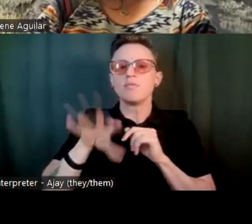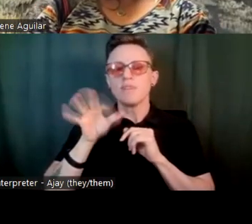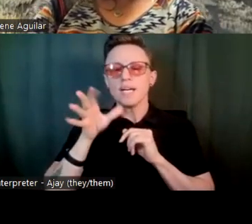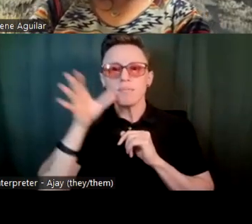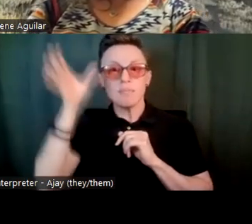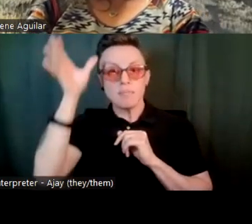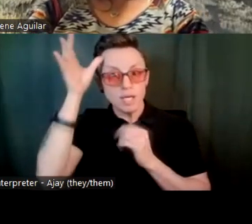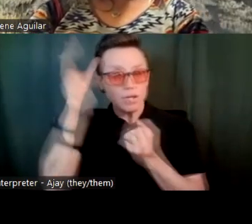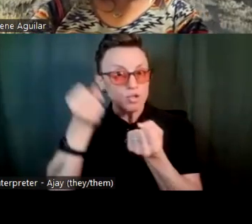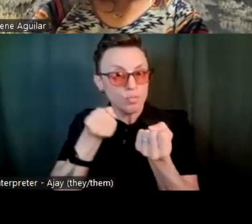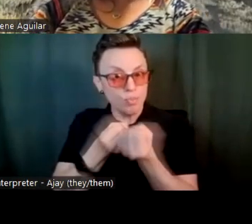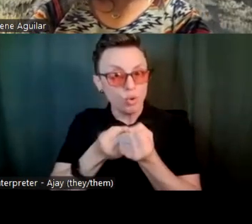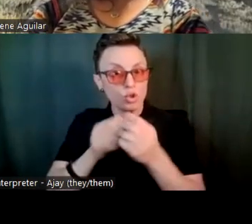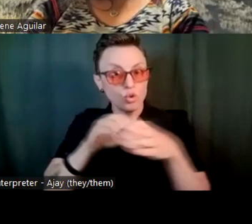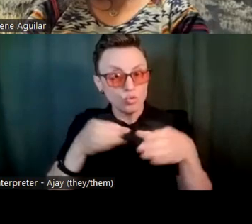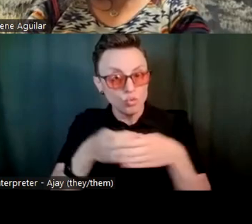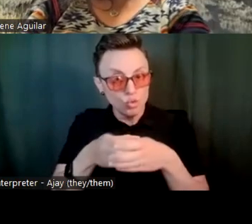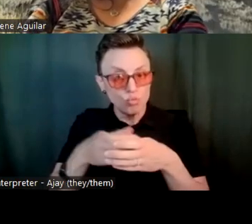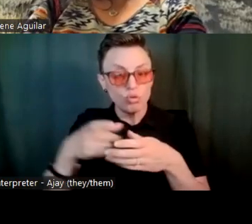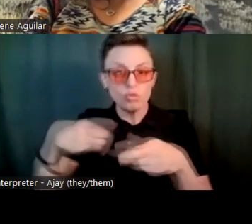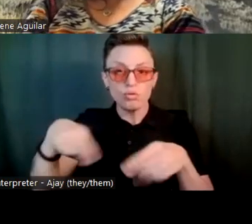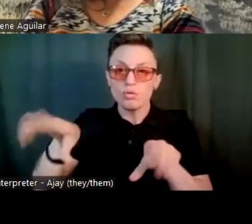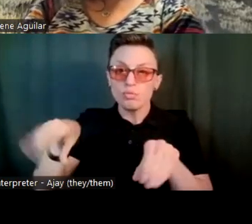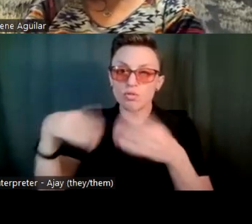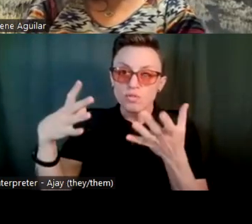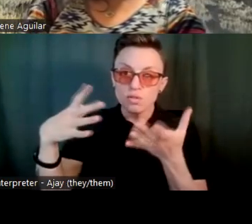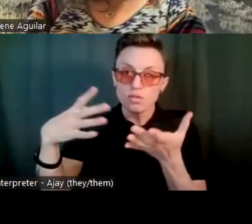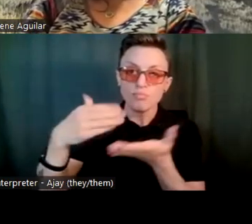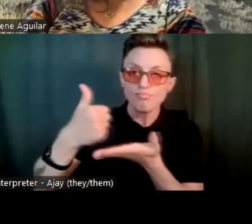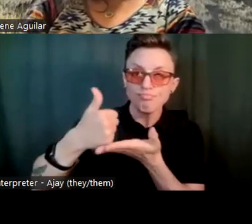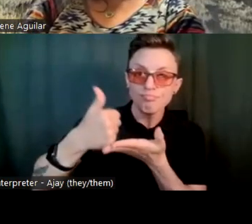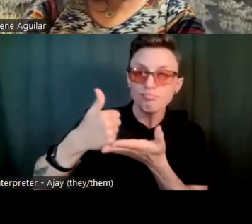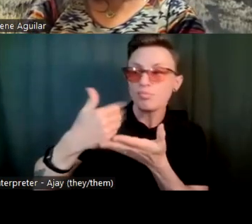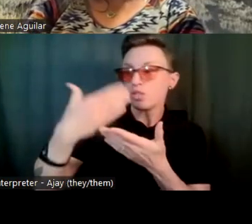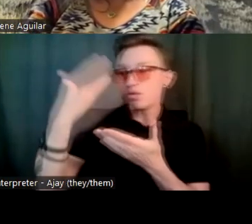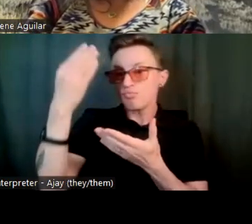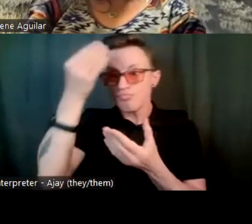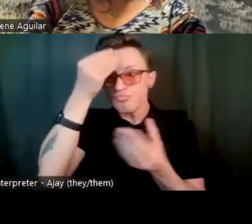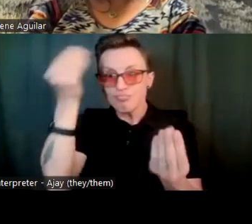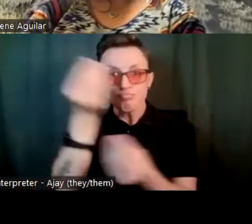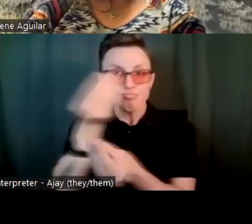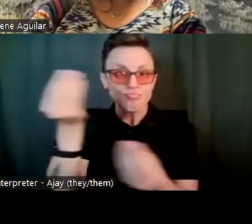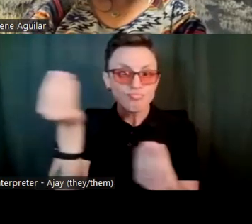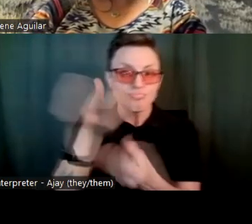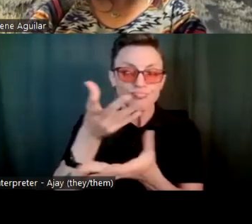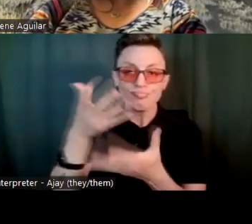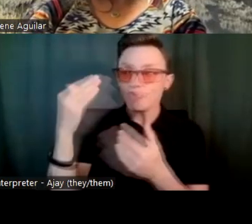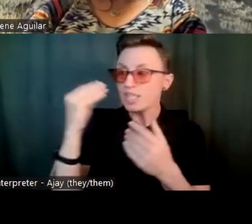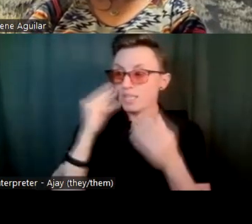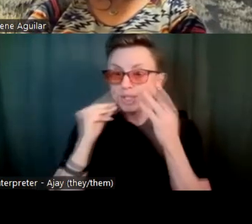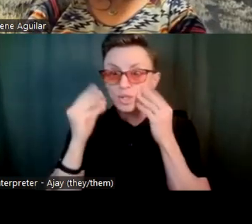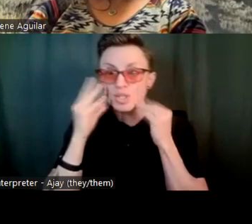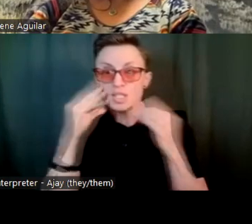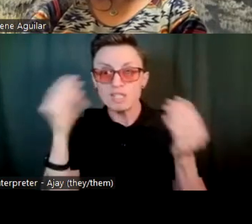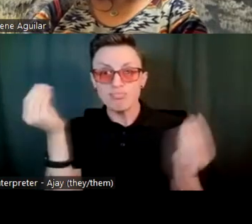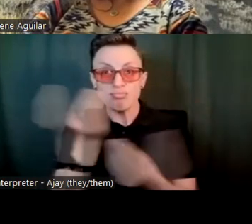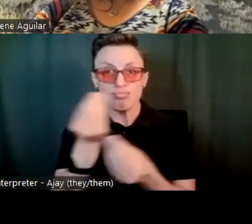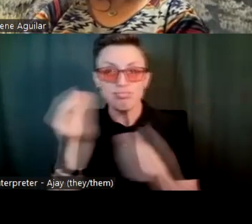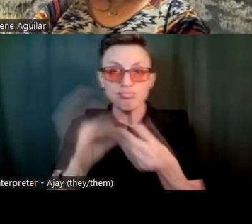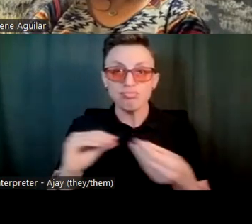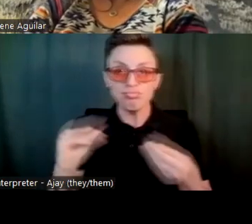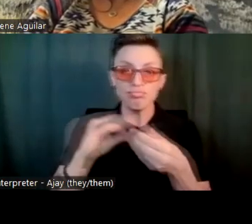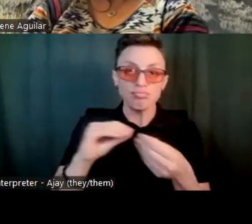groups for assistance, um, um, and for sharing knowledge and for sharing experiences, um,